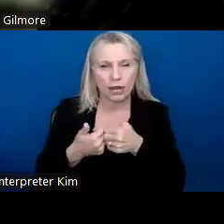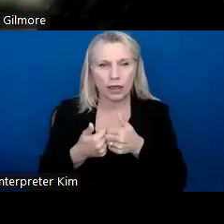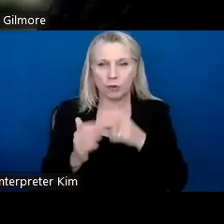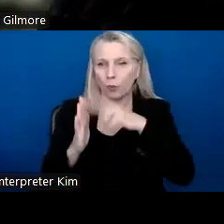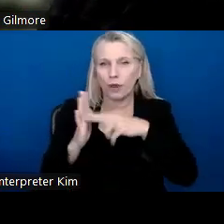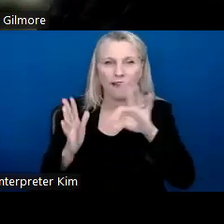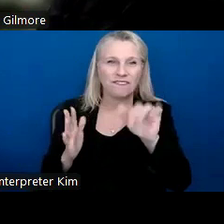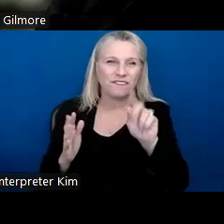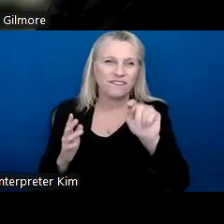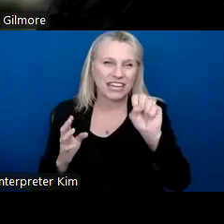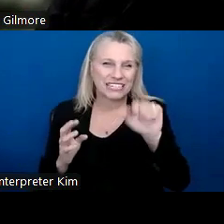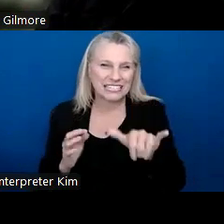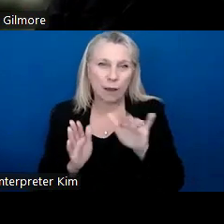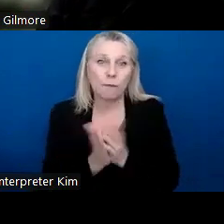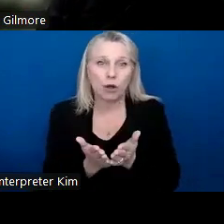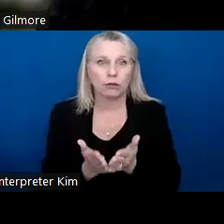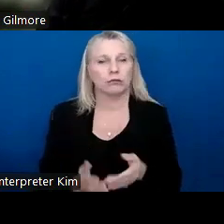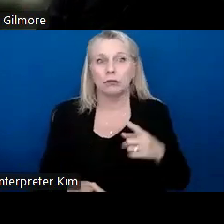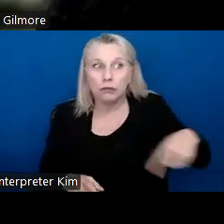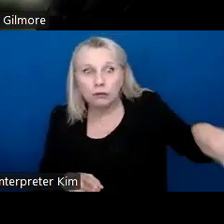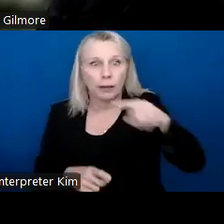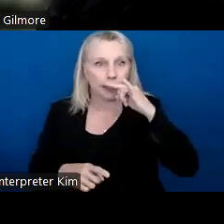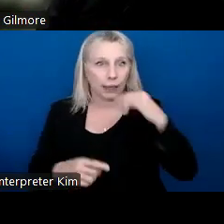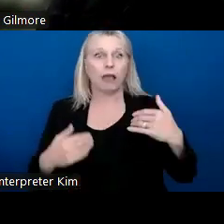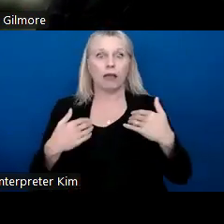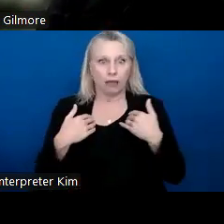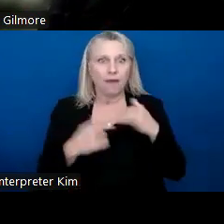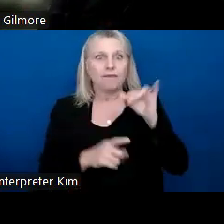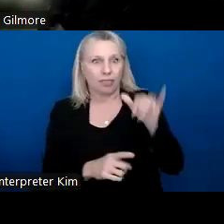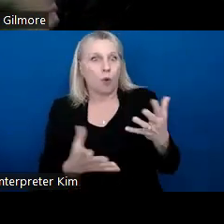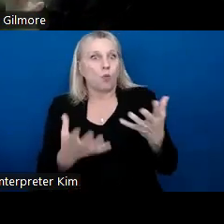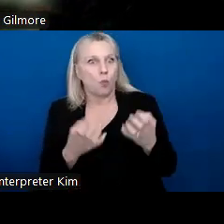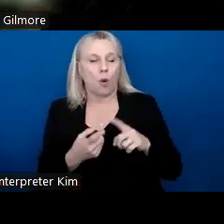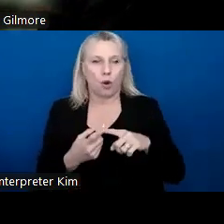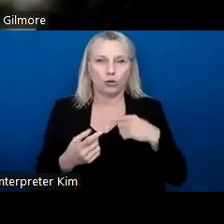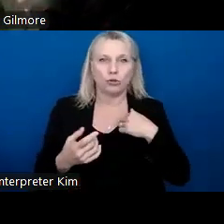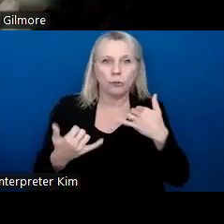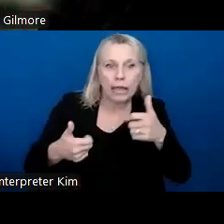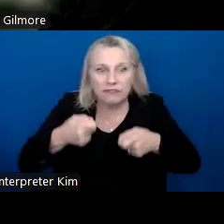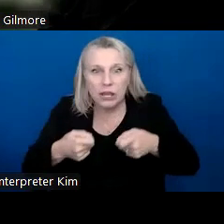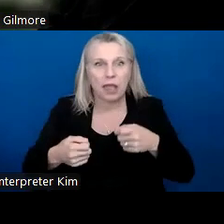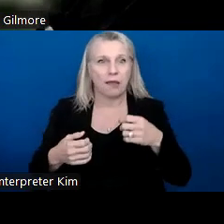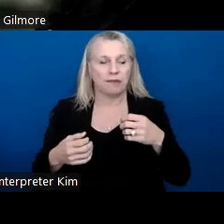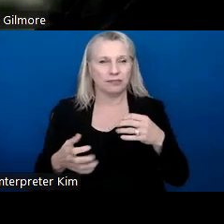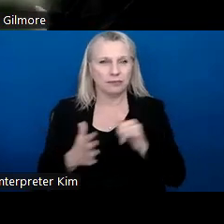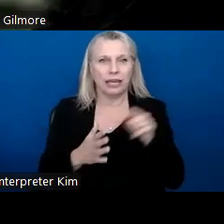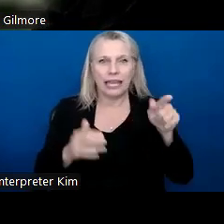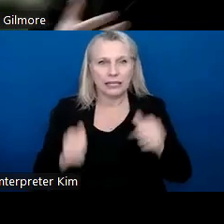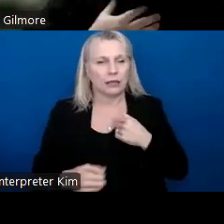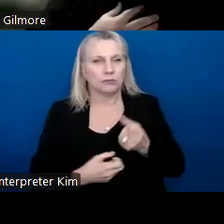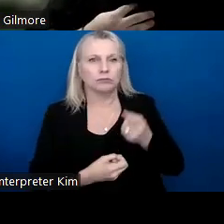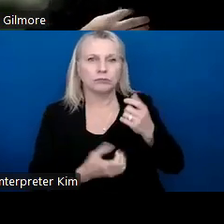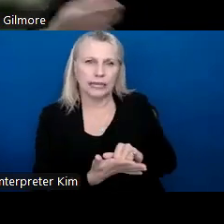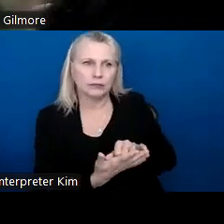There are kids in our schools who love to play video games and read fantasy books. And he's able to be a voice in their lives and reach